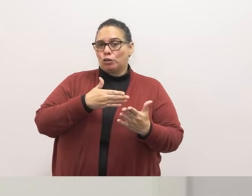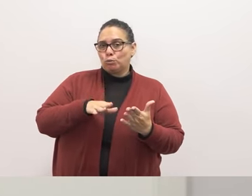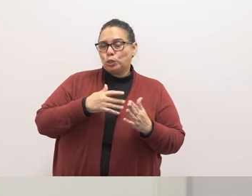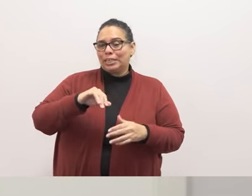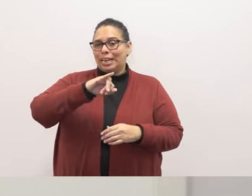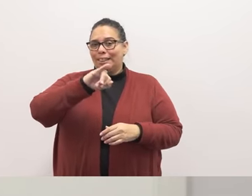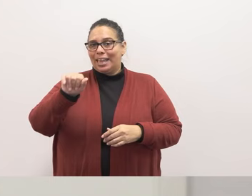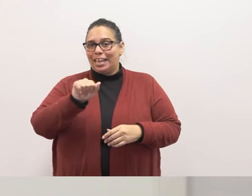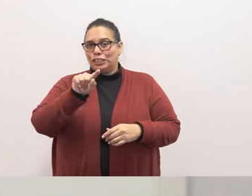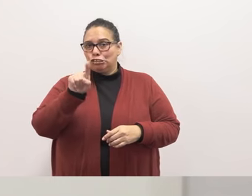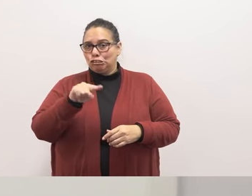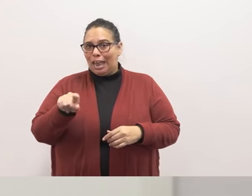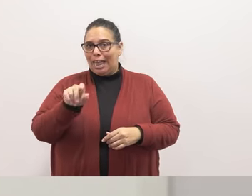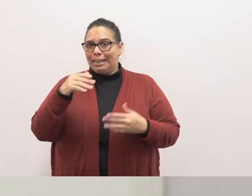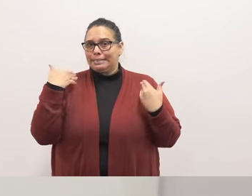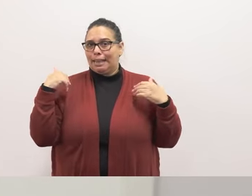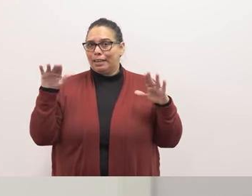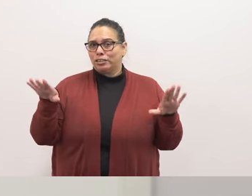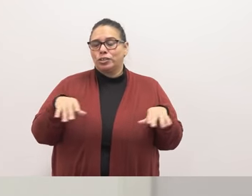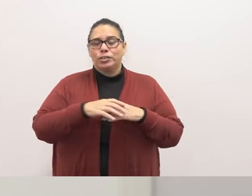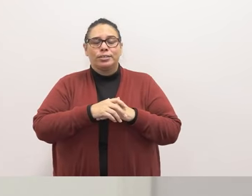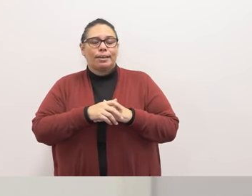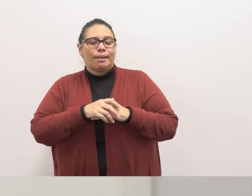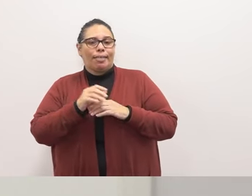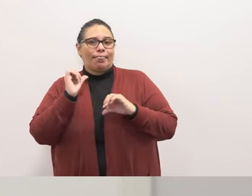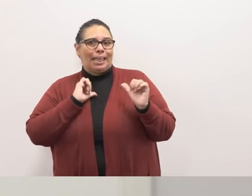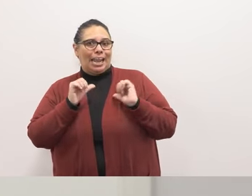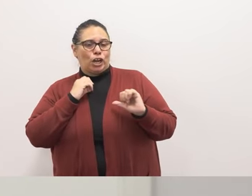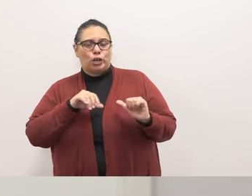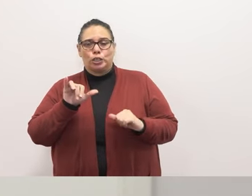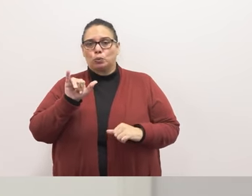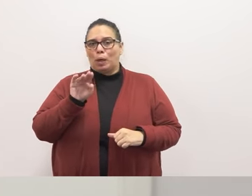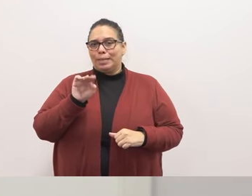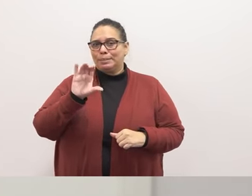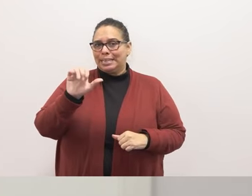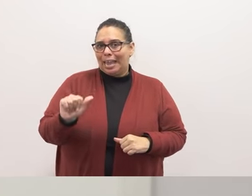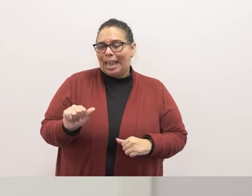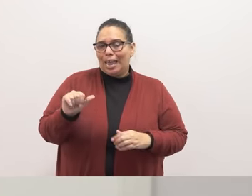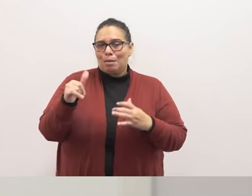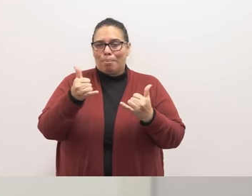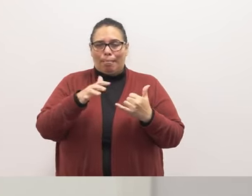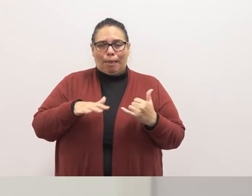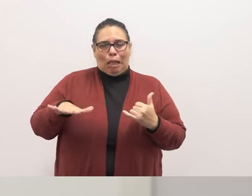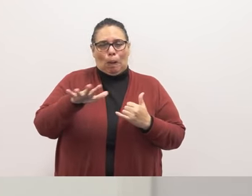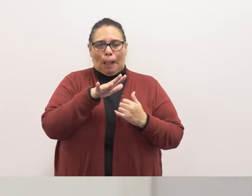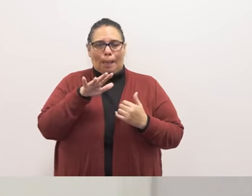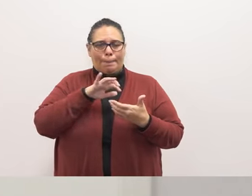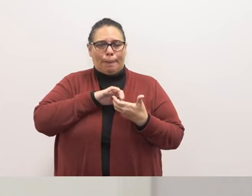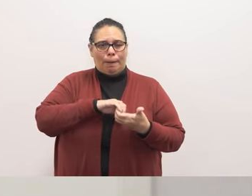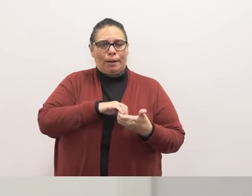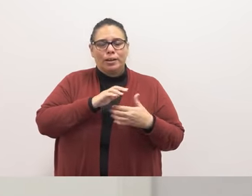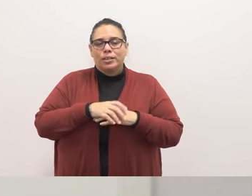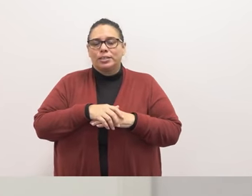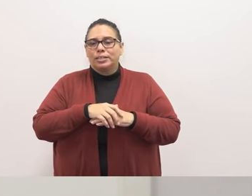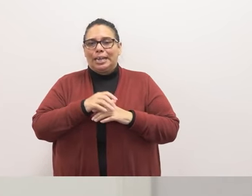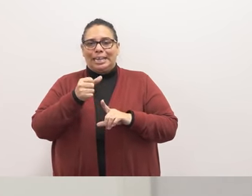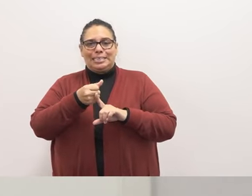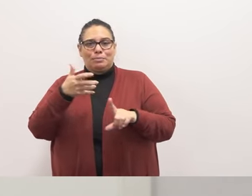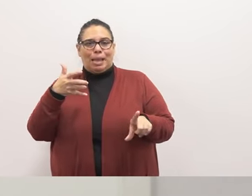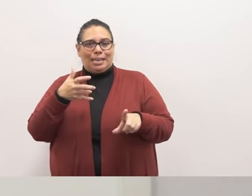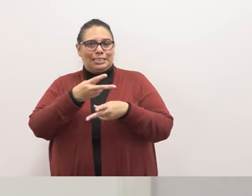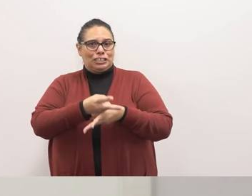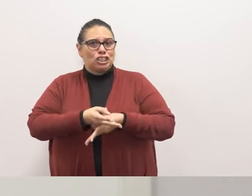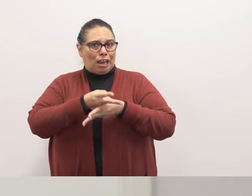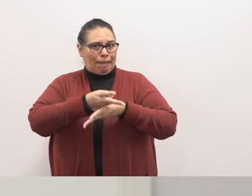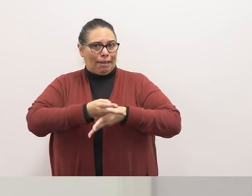programs for the ymca's playground partners ground education and for expand we're using it also for expanded child care